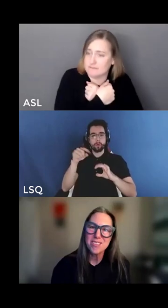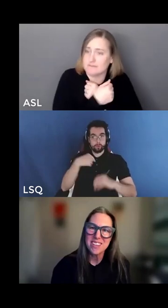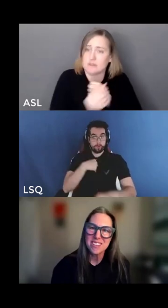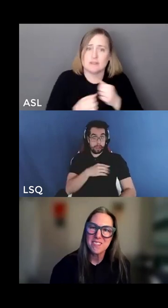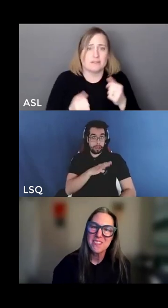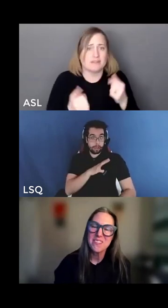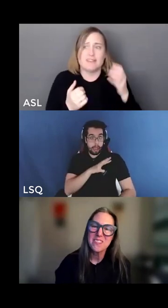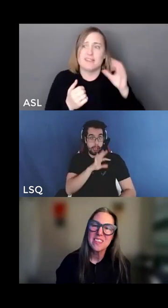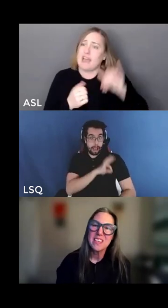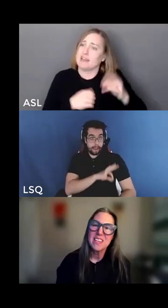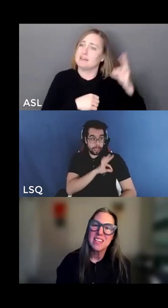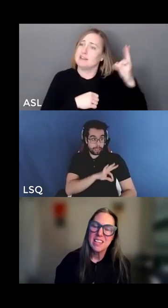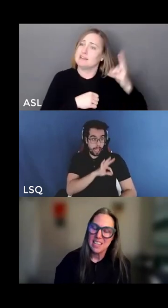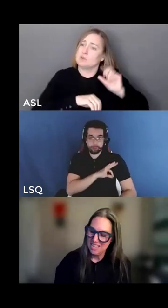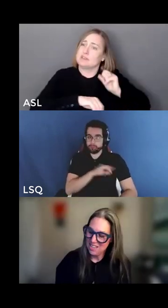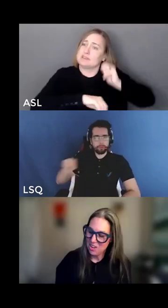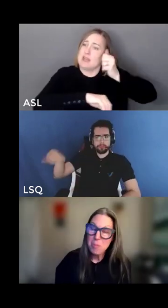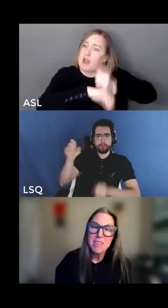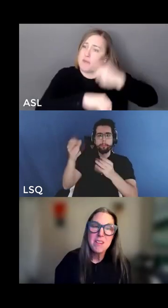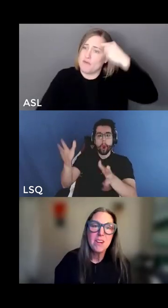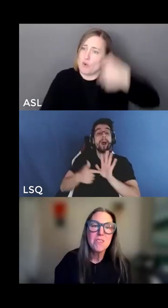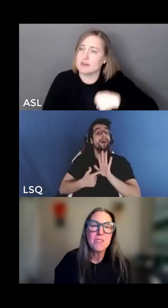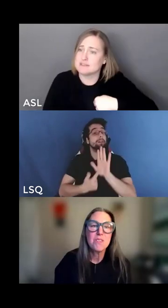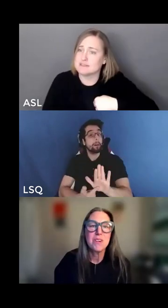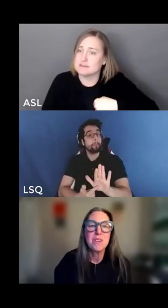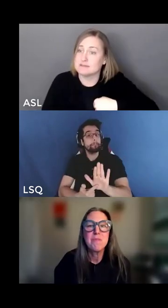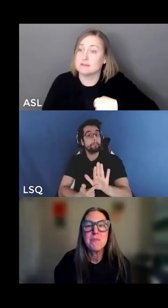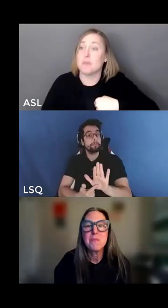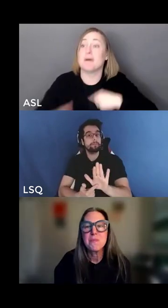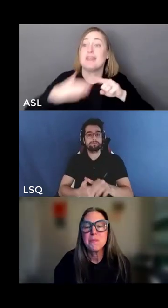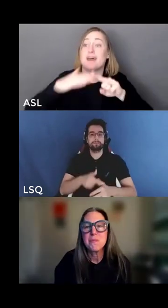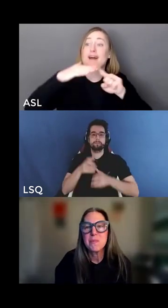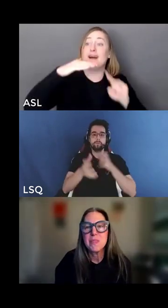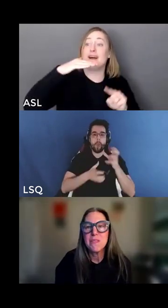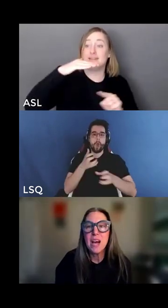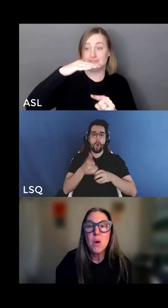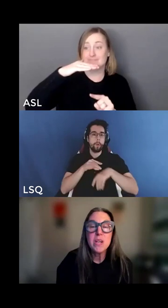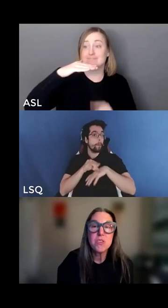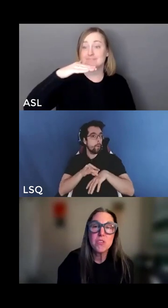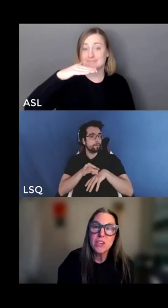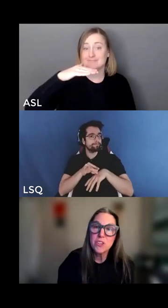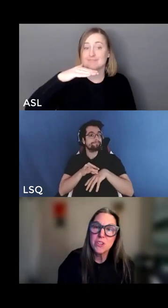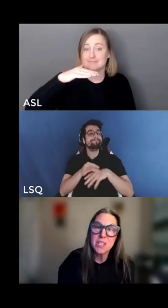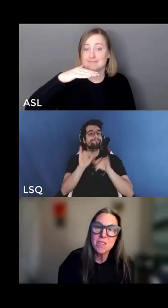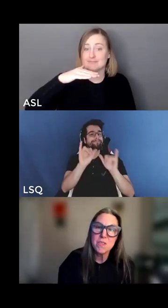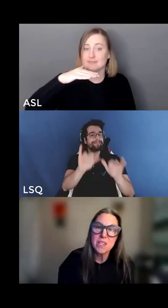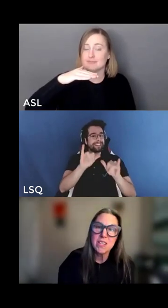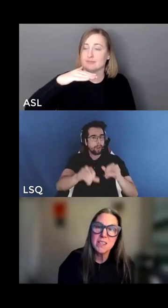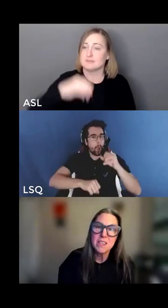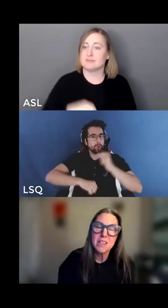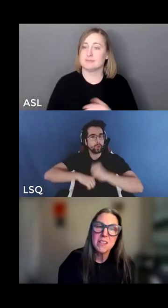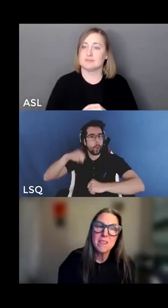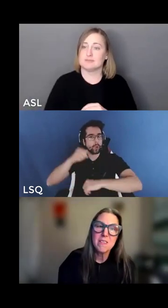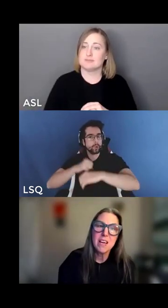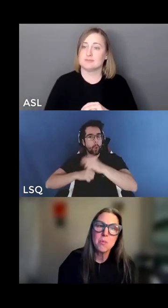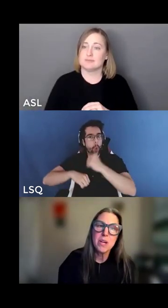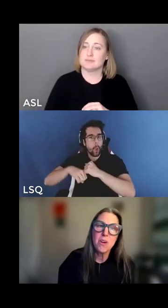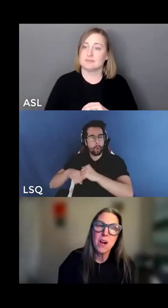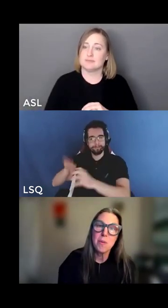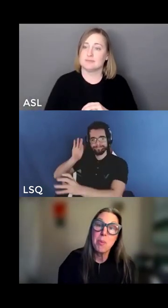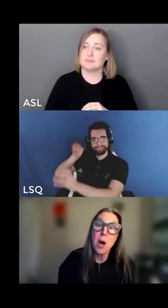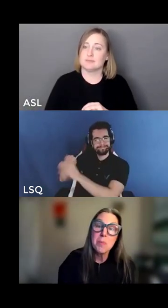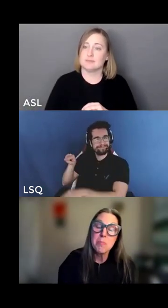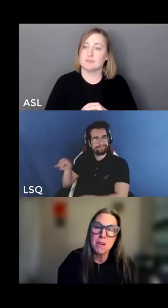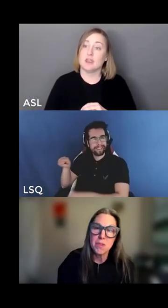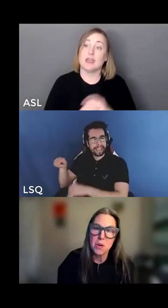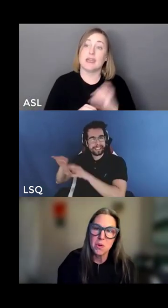in history and the opposite is also true if how we are structured in history is that we